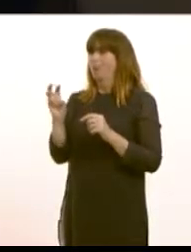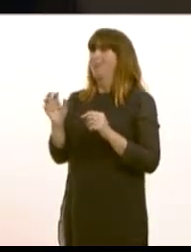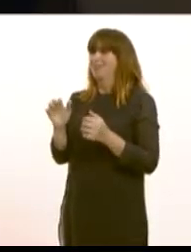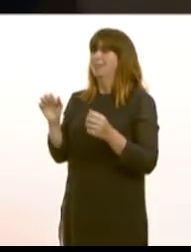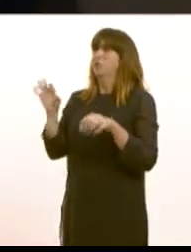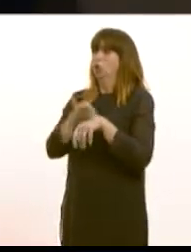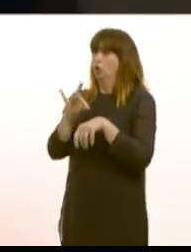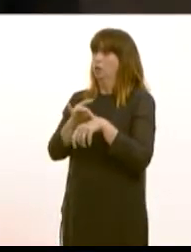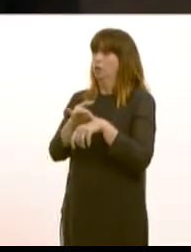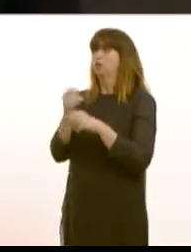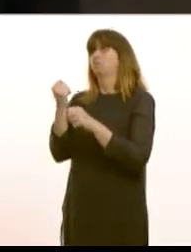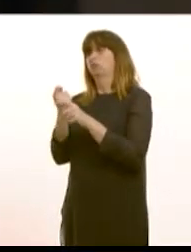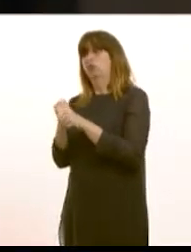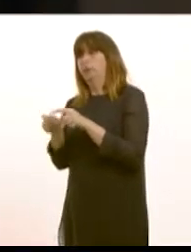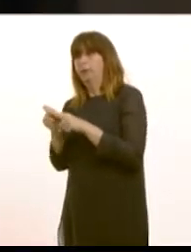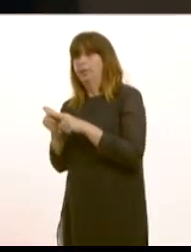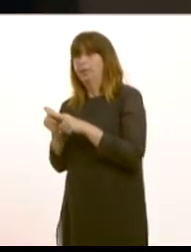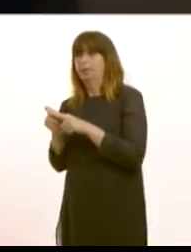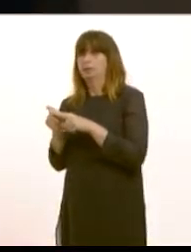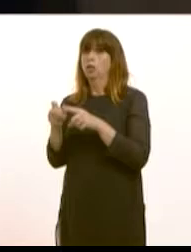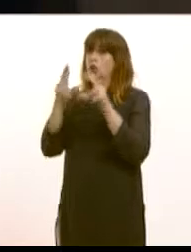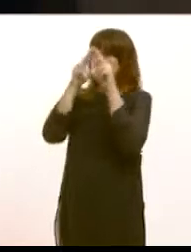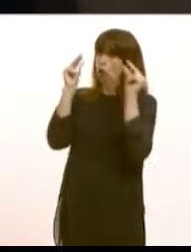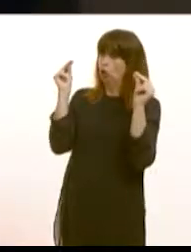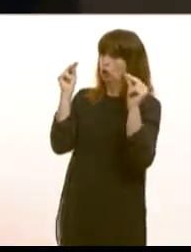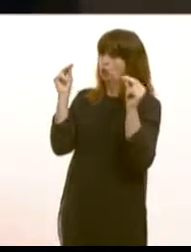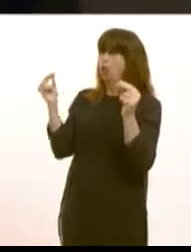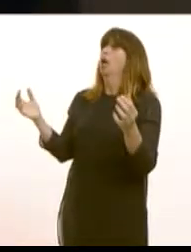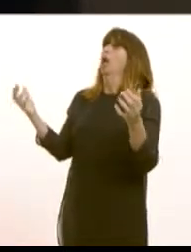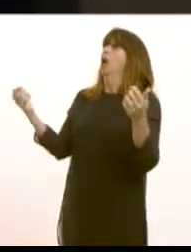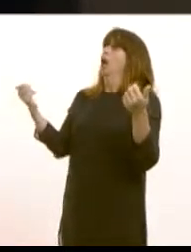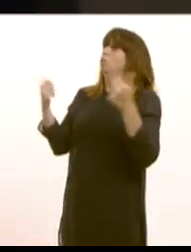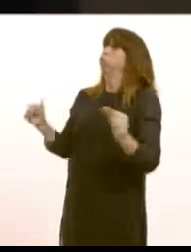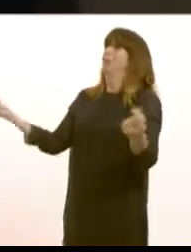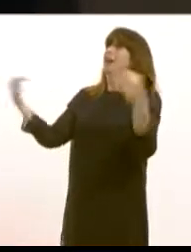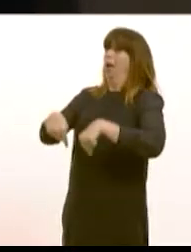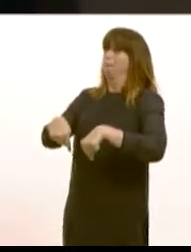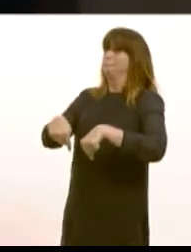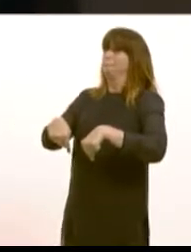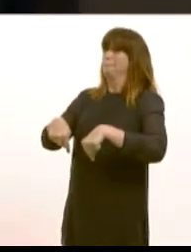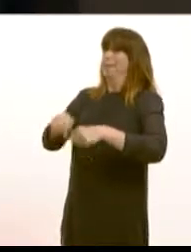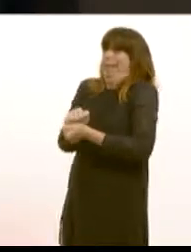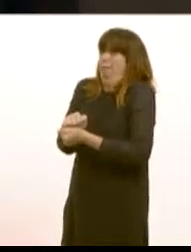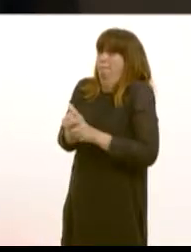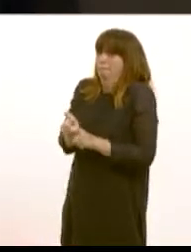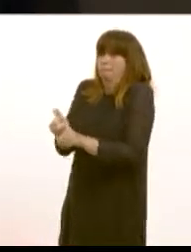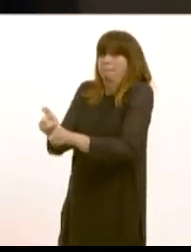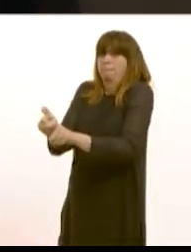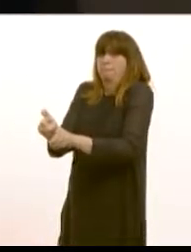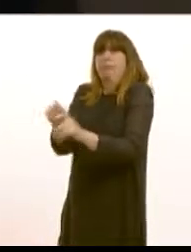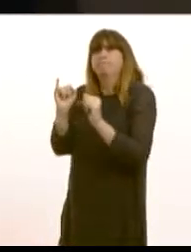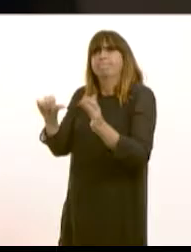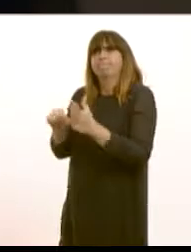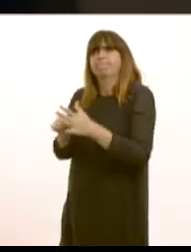of doctors GPs and also nurses now one of the things that we discussed about was the possibility of